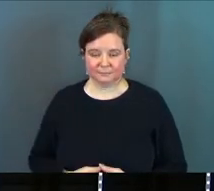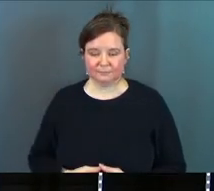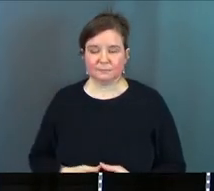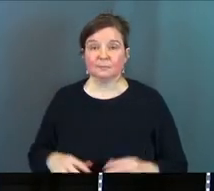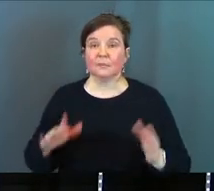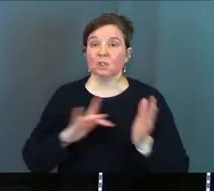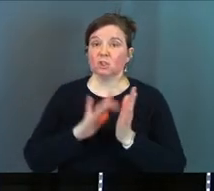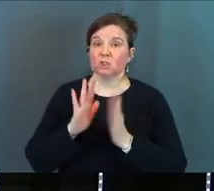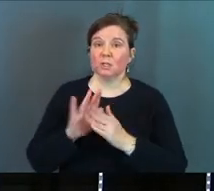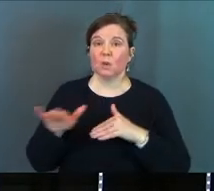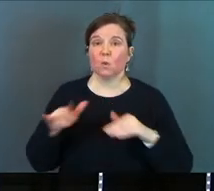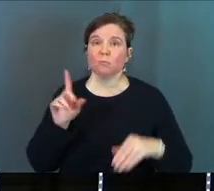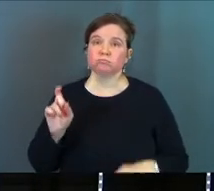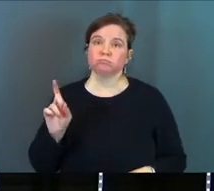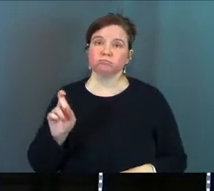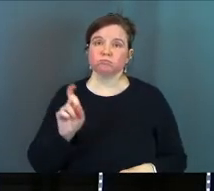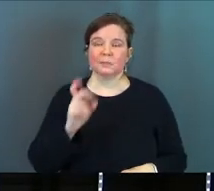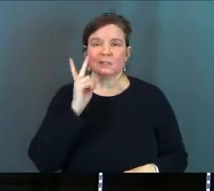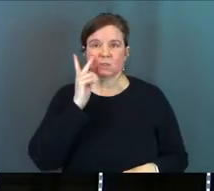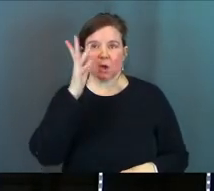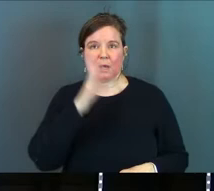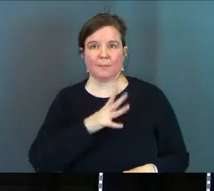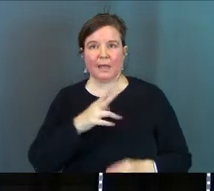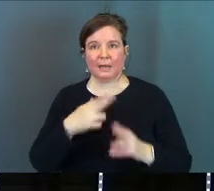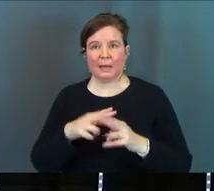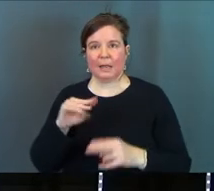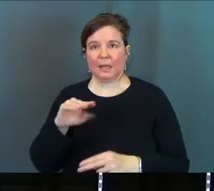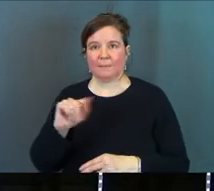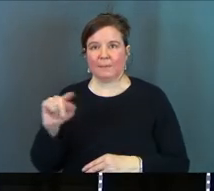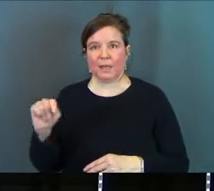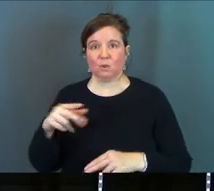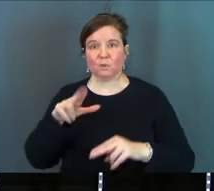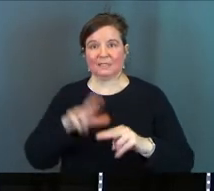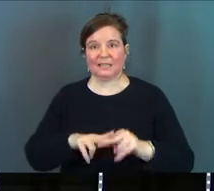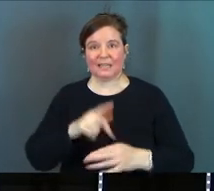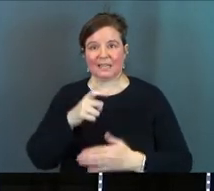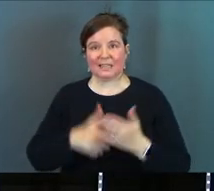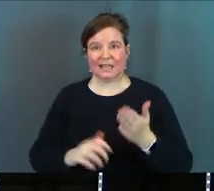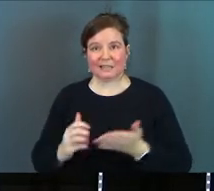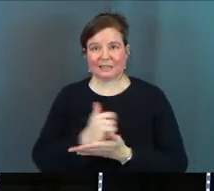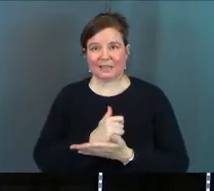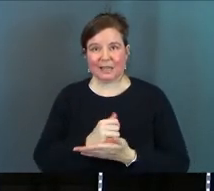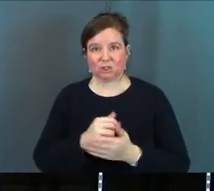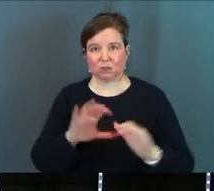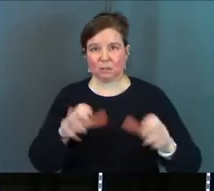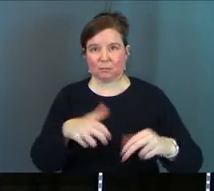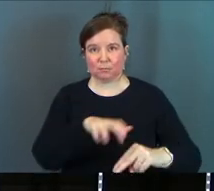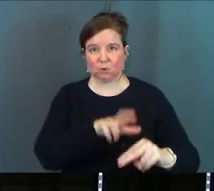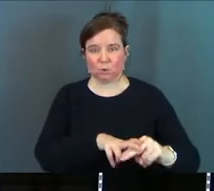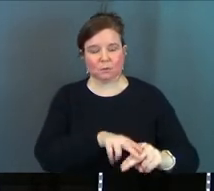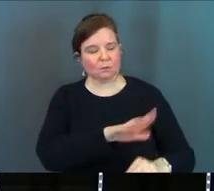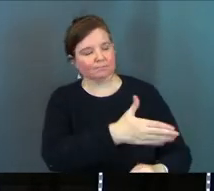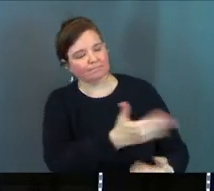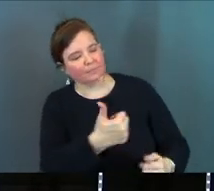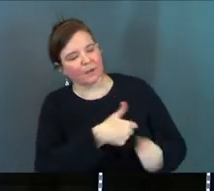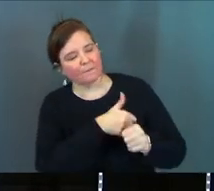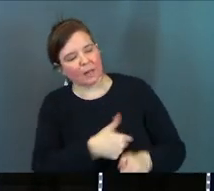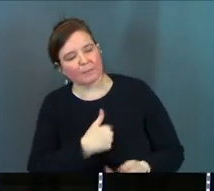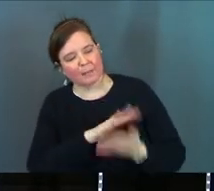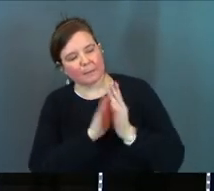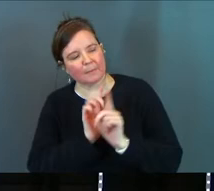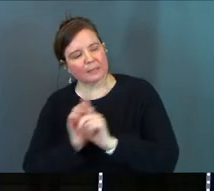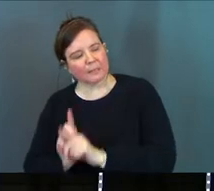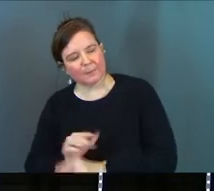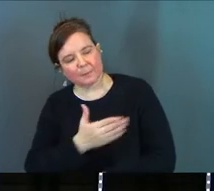says as Jesus was walking along he saw a man named Matthew sitting in his tax collector's booth follow me and be my disciple Jesus